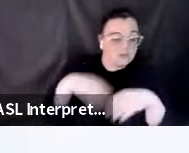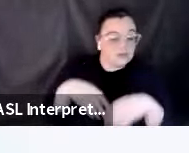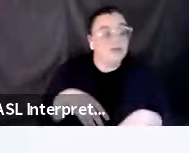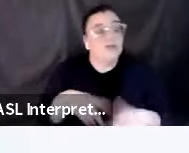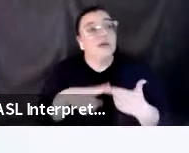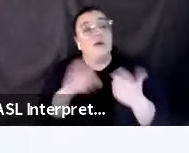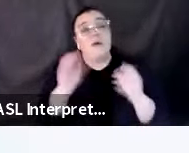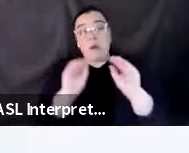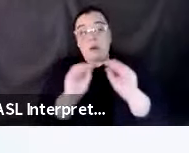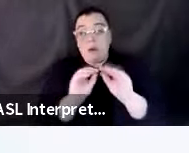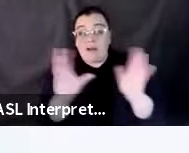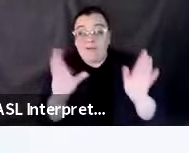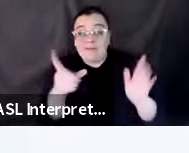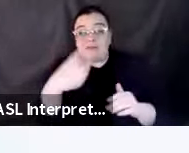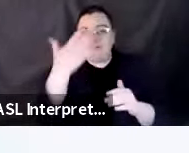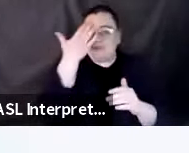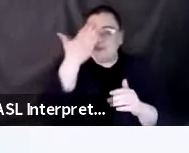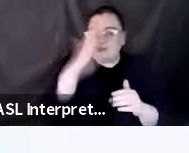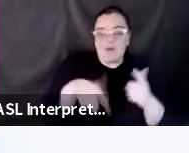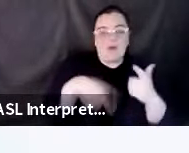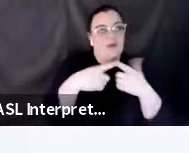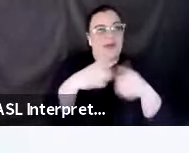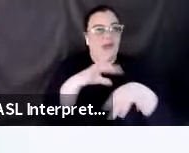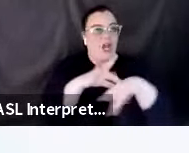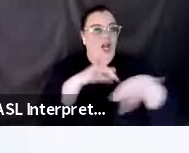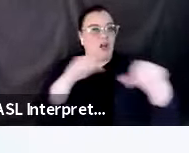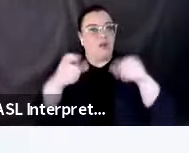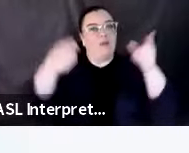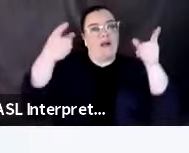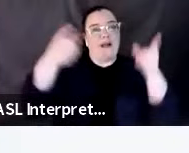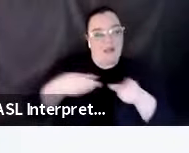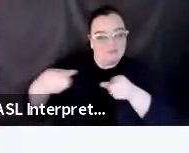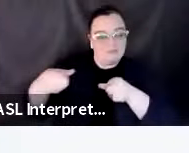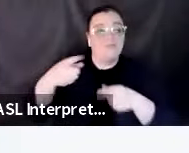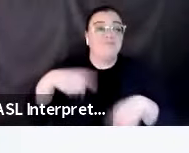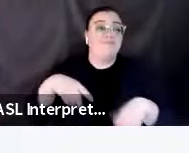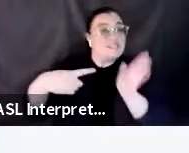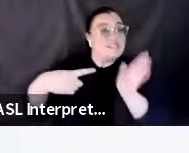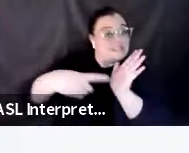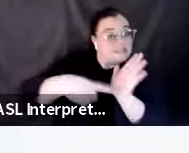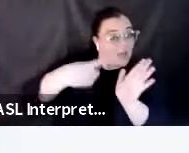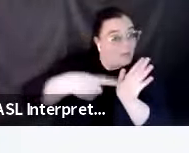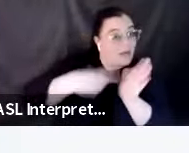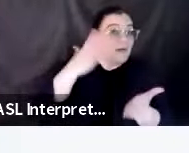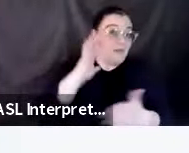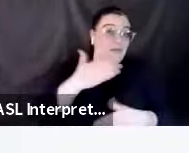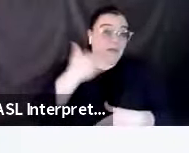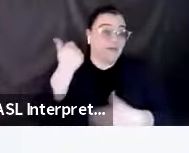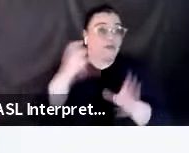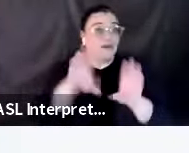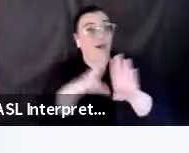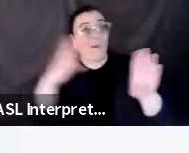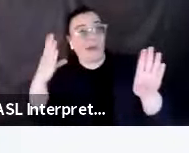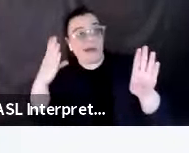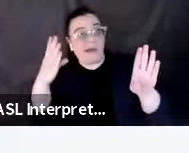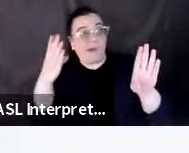Obviously, you don't know when the earthquake is going to come and there's different times where you may want to have the door open or closed.